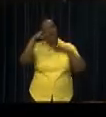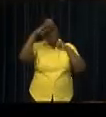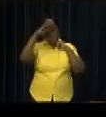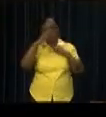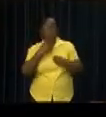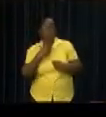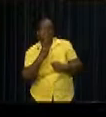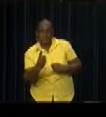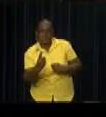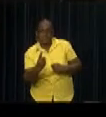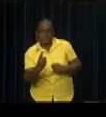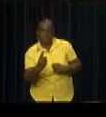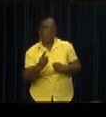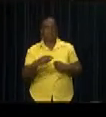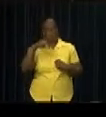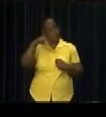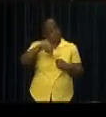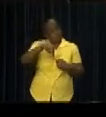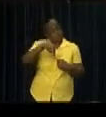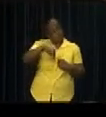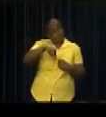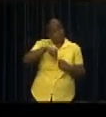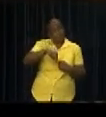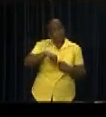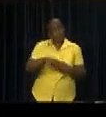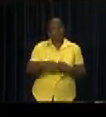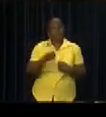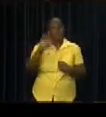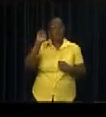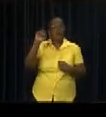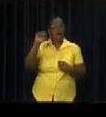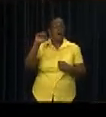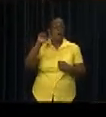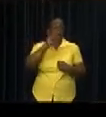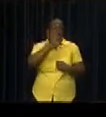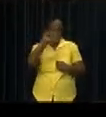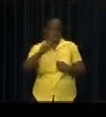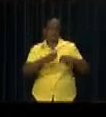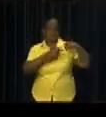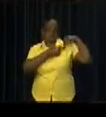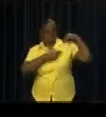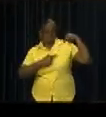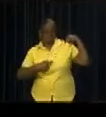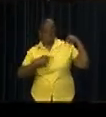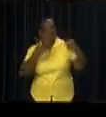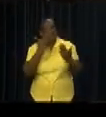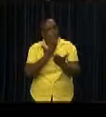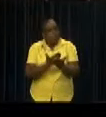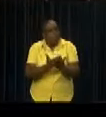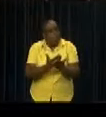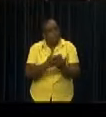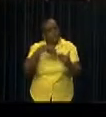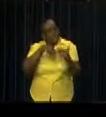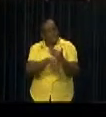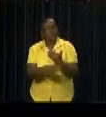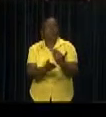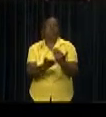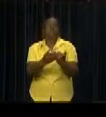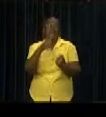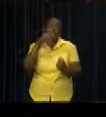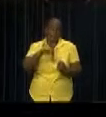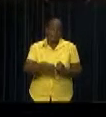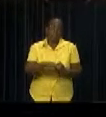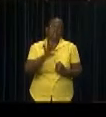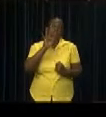the President. The decorated ambassador has fulfilled an important role therein. The French embassy was